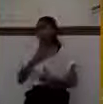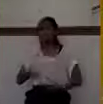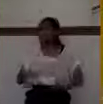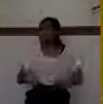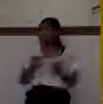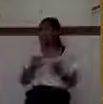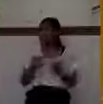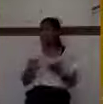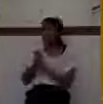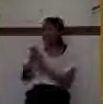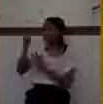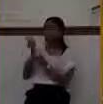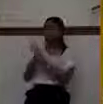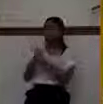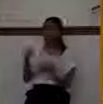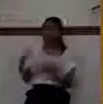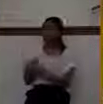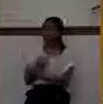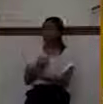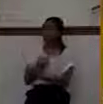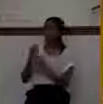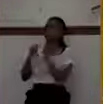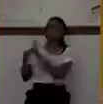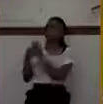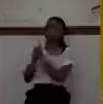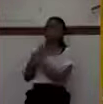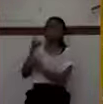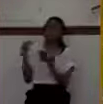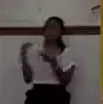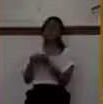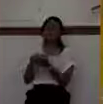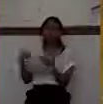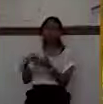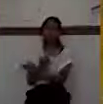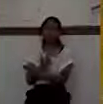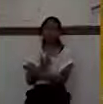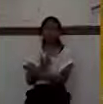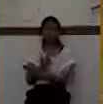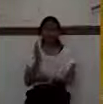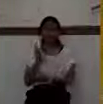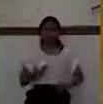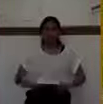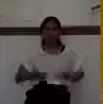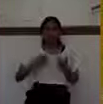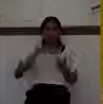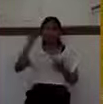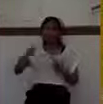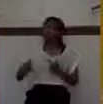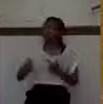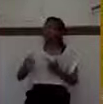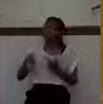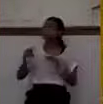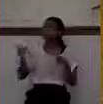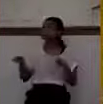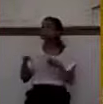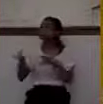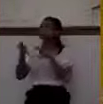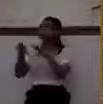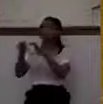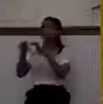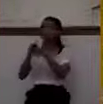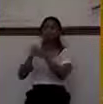our love to the Lord and practice a life where we are actually